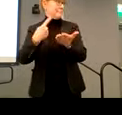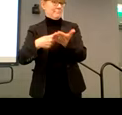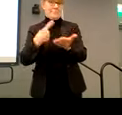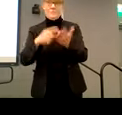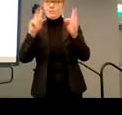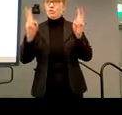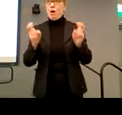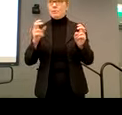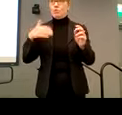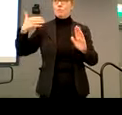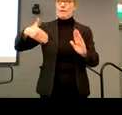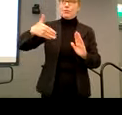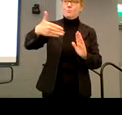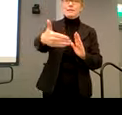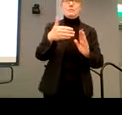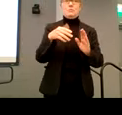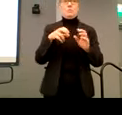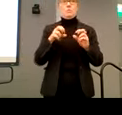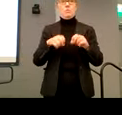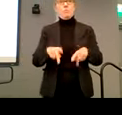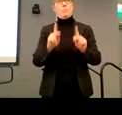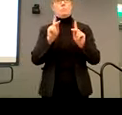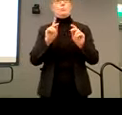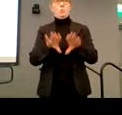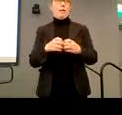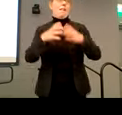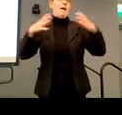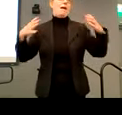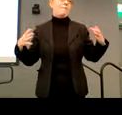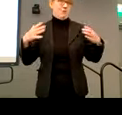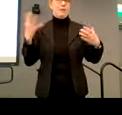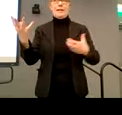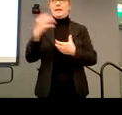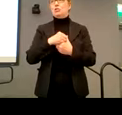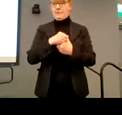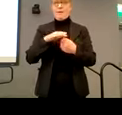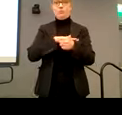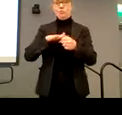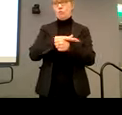allow for increased engagement locally. So I'd to invite up Paul.